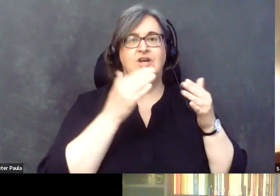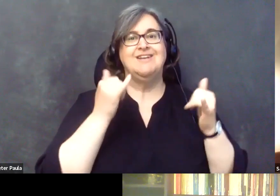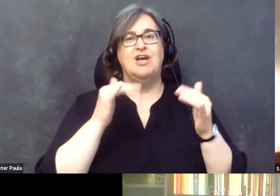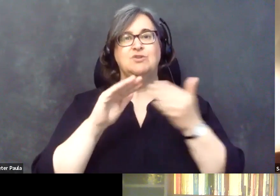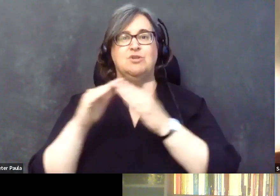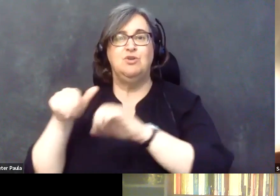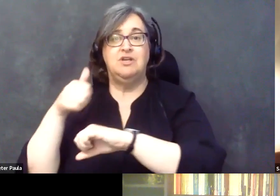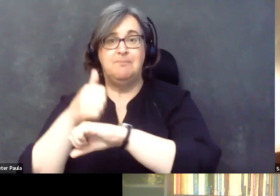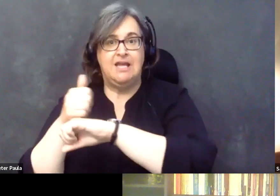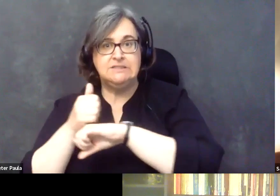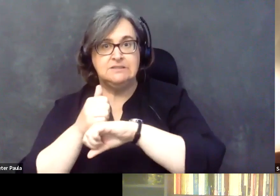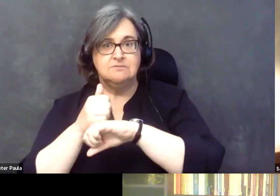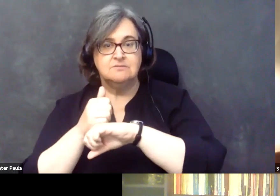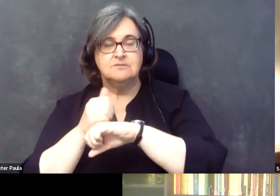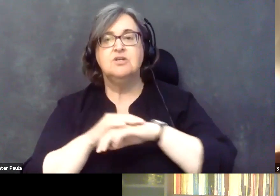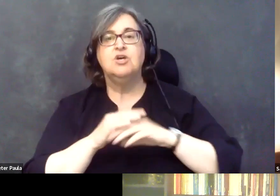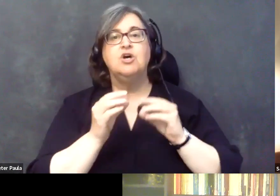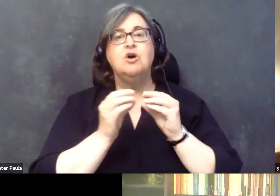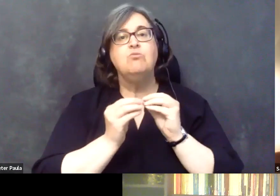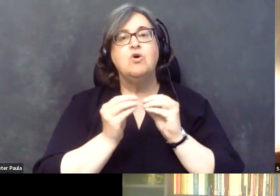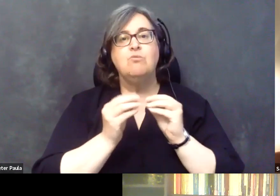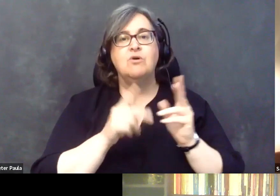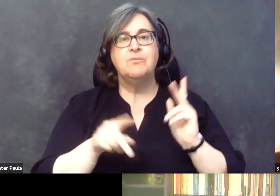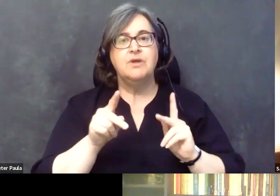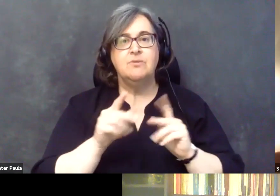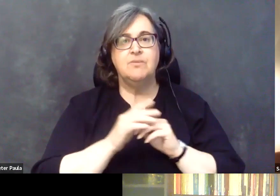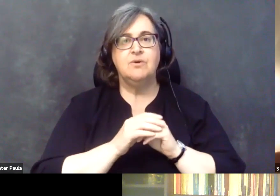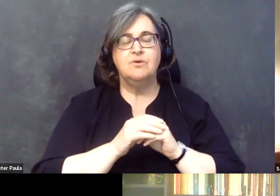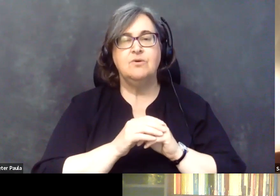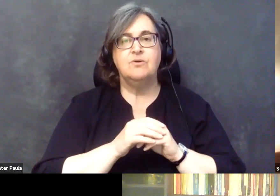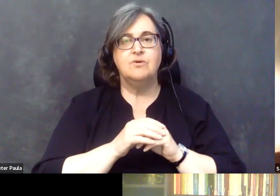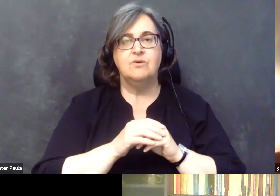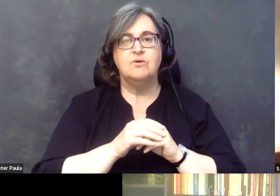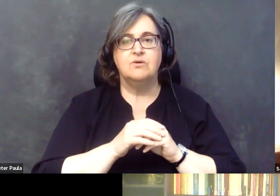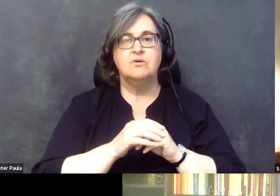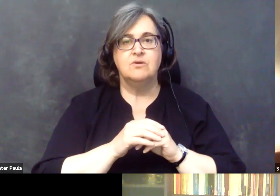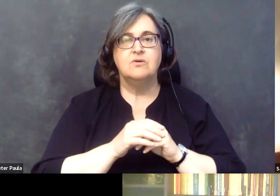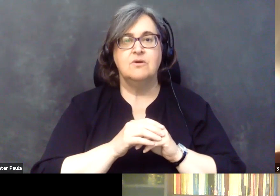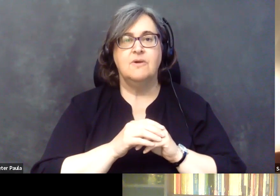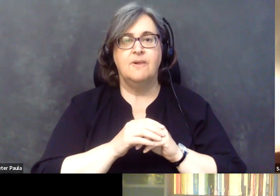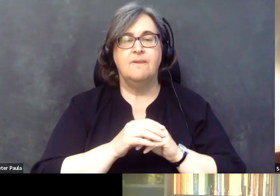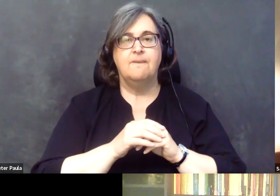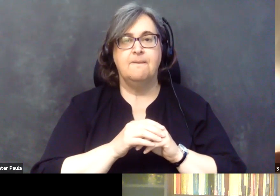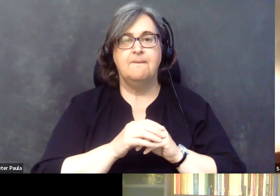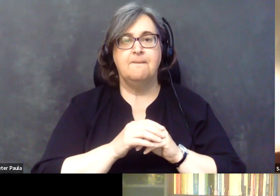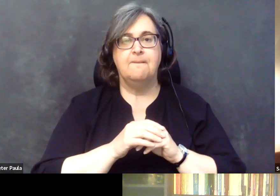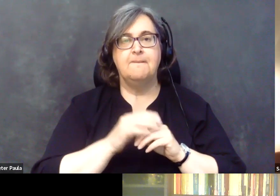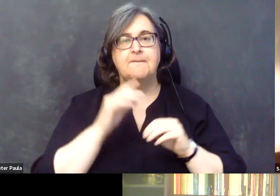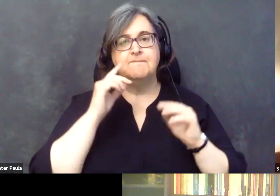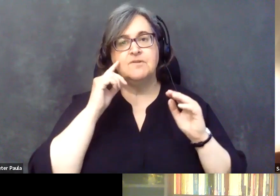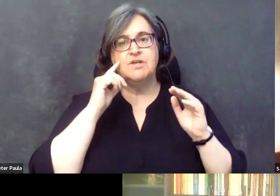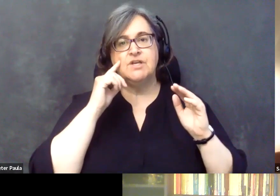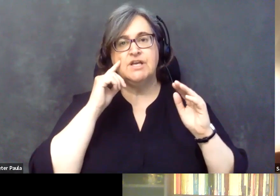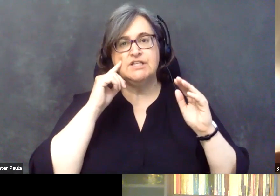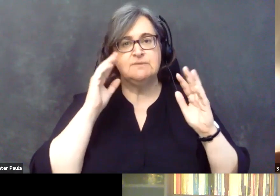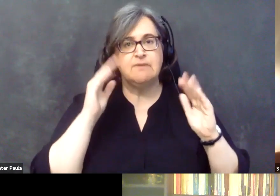-based. Because more and more people were expecting and should be getting